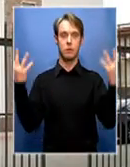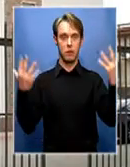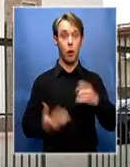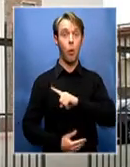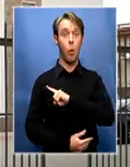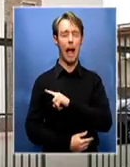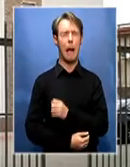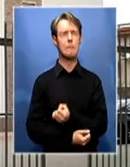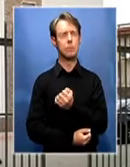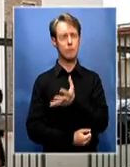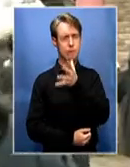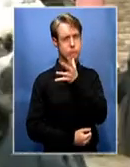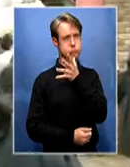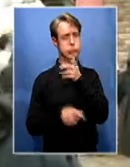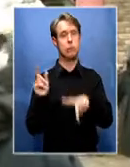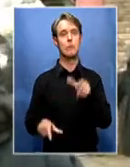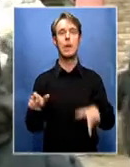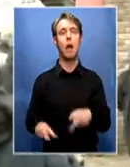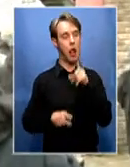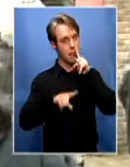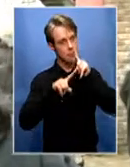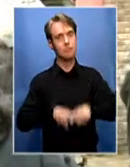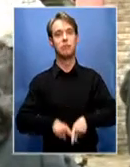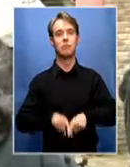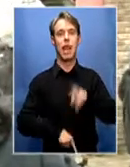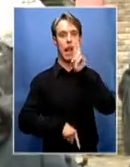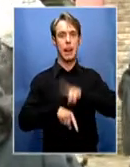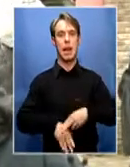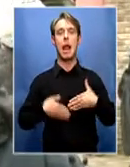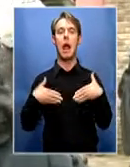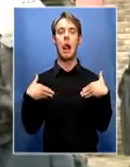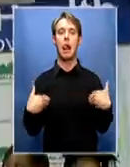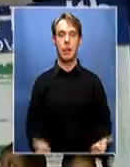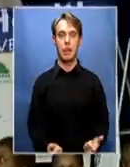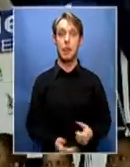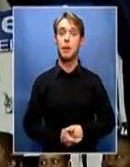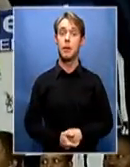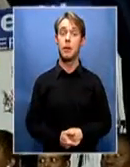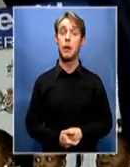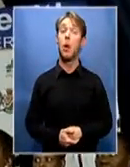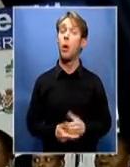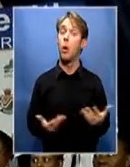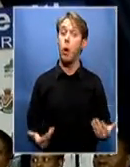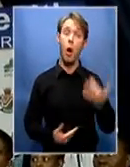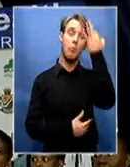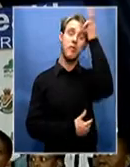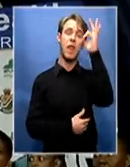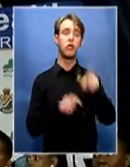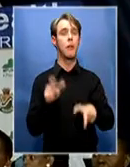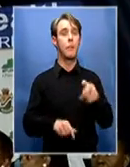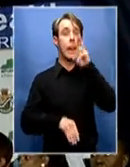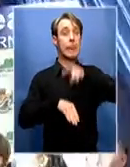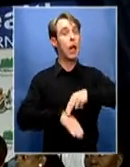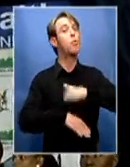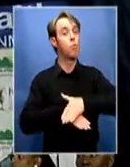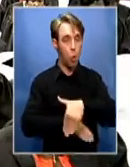the country's public health system. Every patient can receive a quality nursing care from me. But many more professionals are needed in